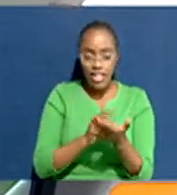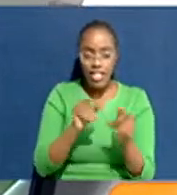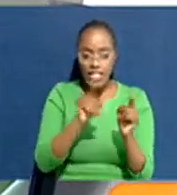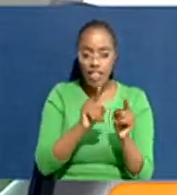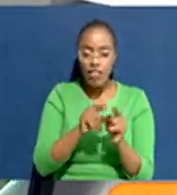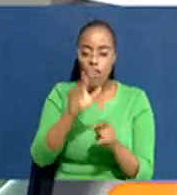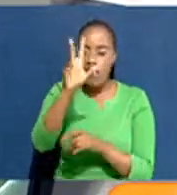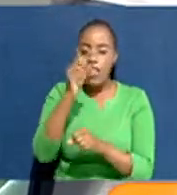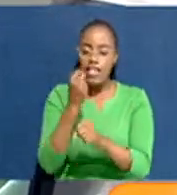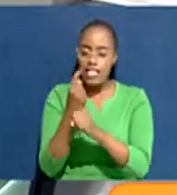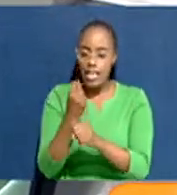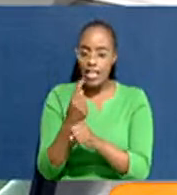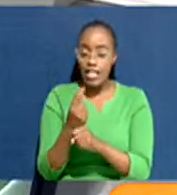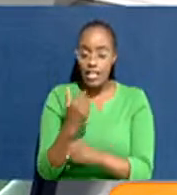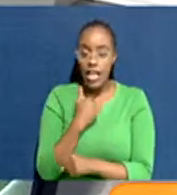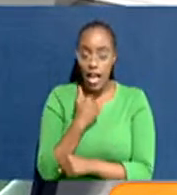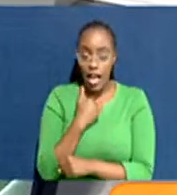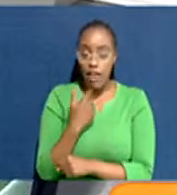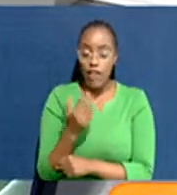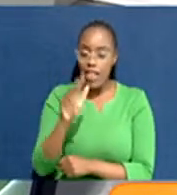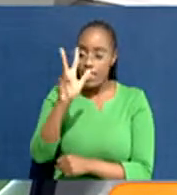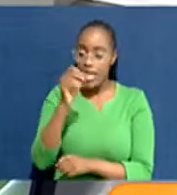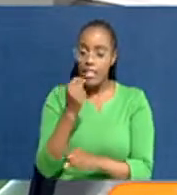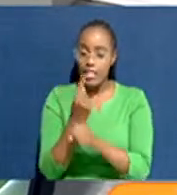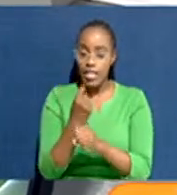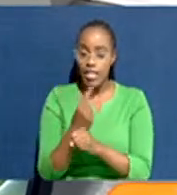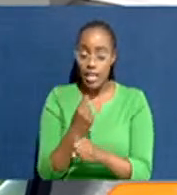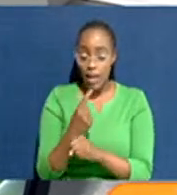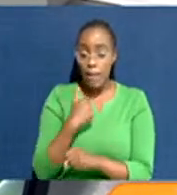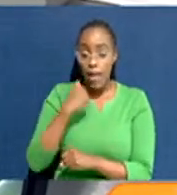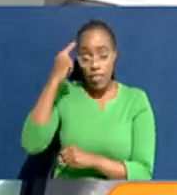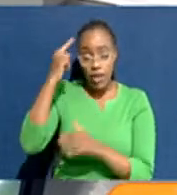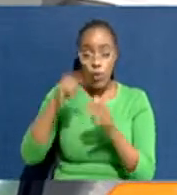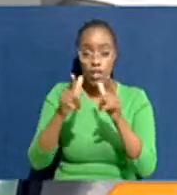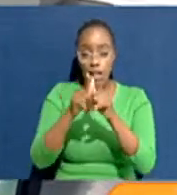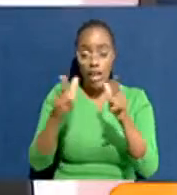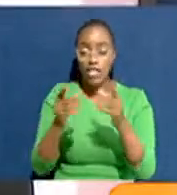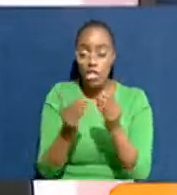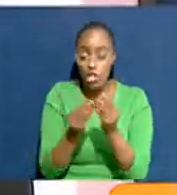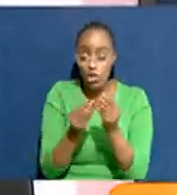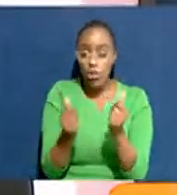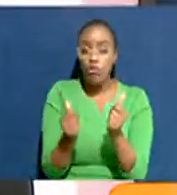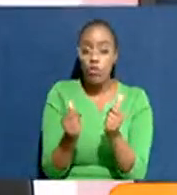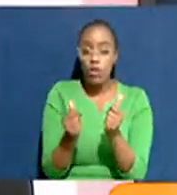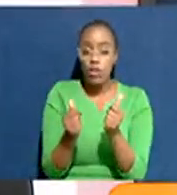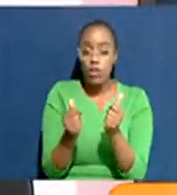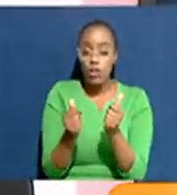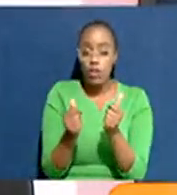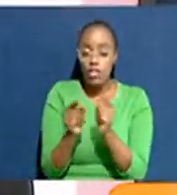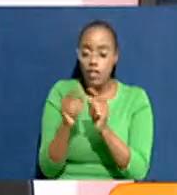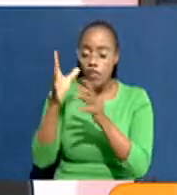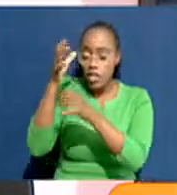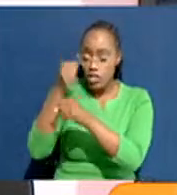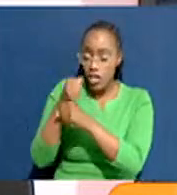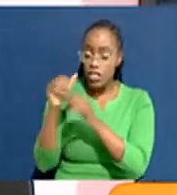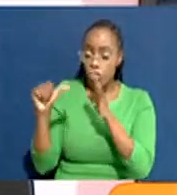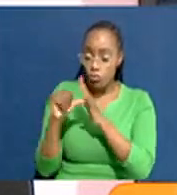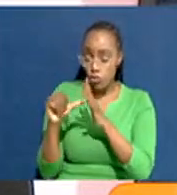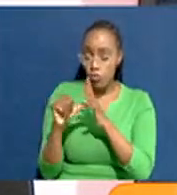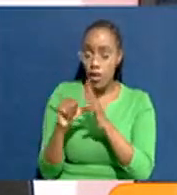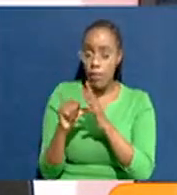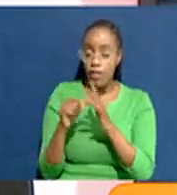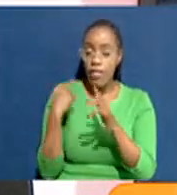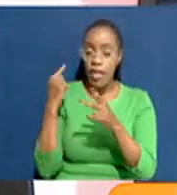have 30 seconds for you, Doctor. Yeah. Just 30 seconds. I think let us address the trust deficit question. Okay.